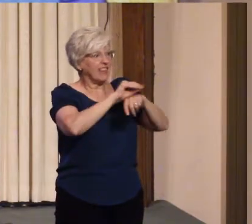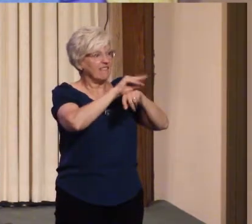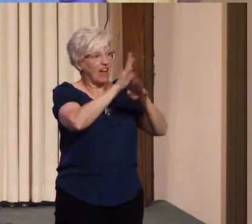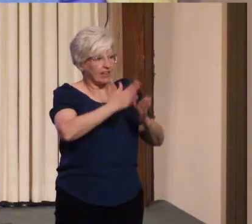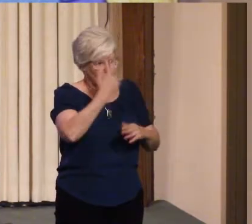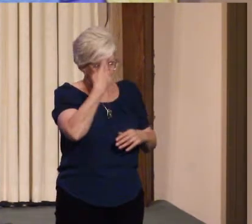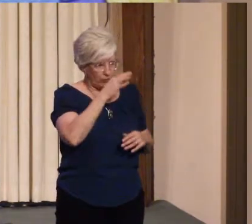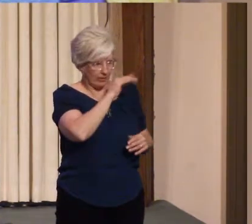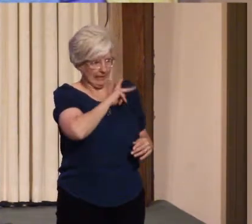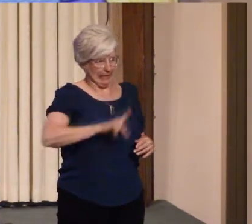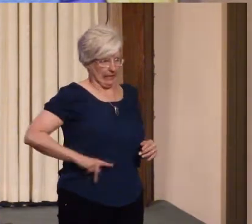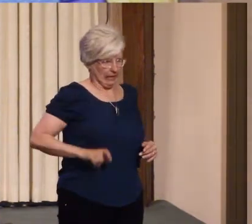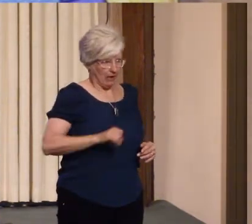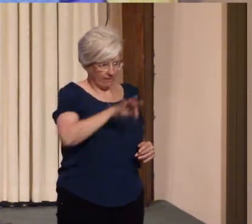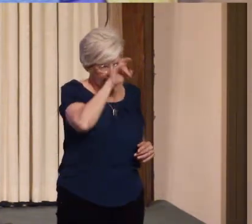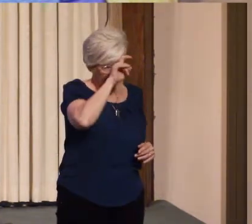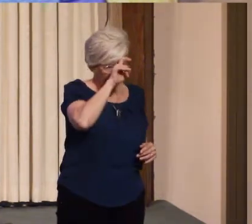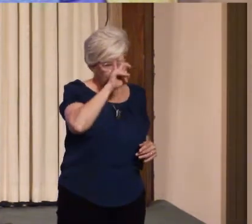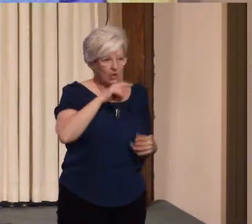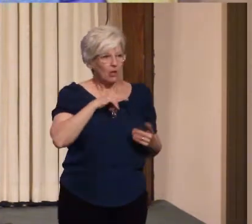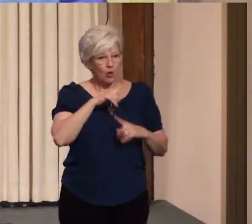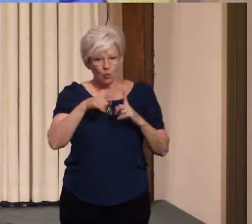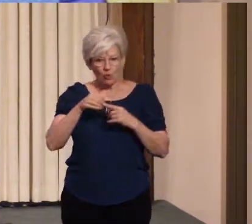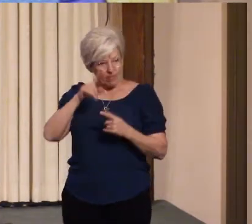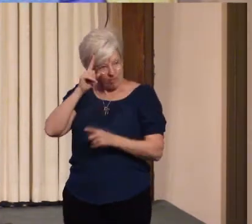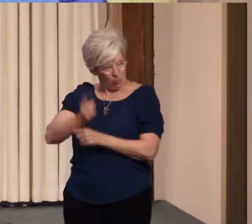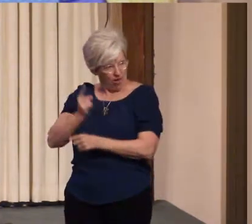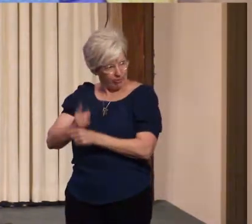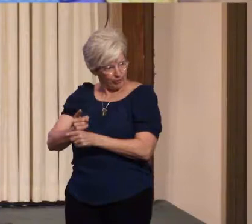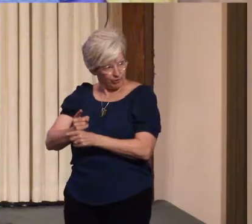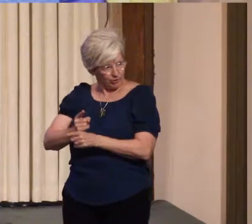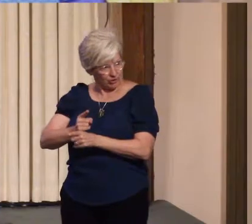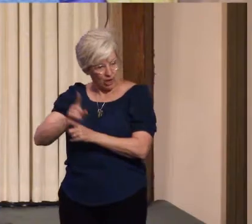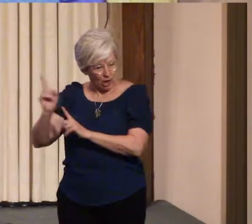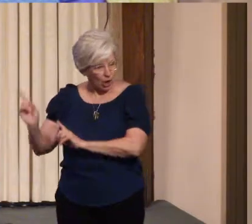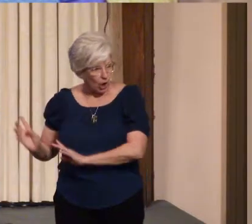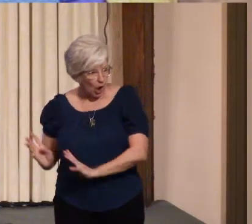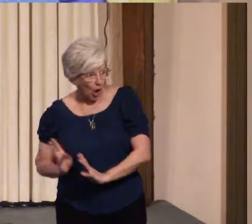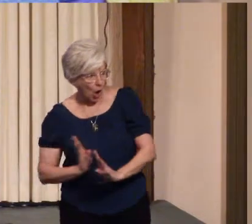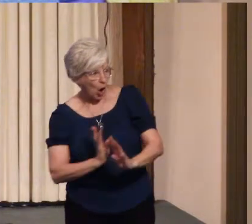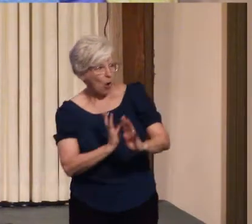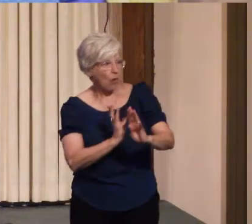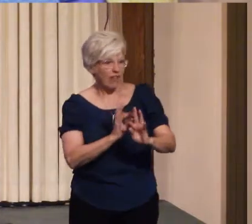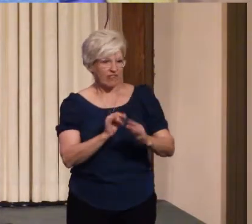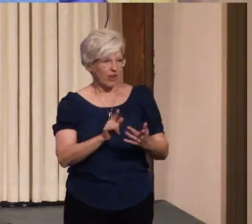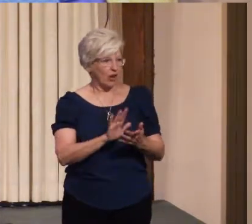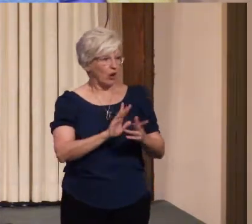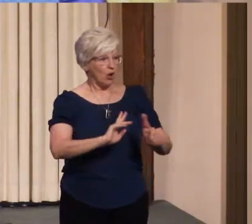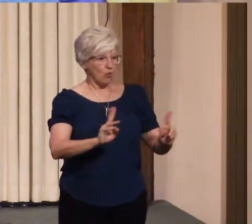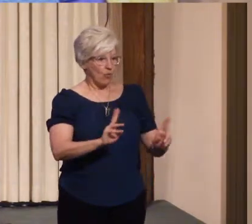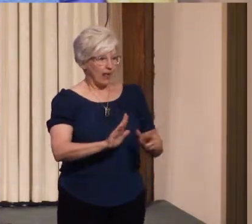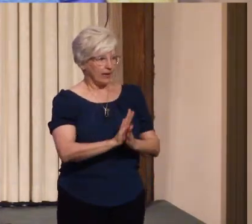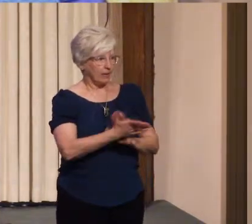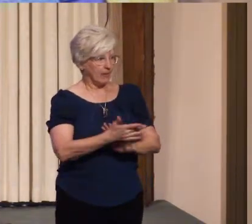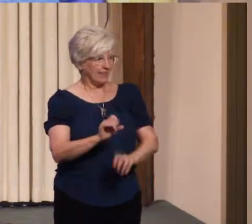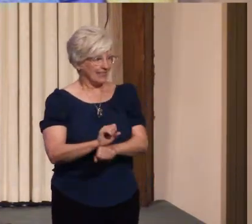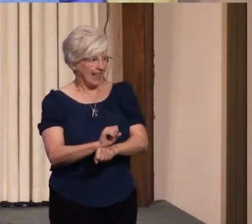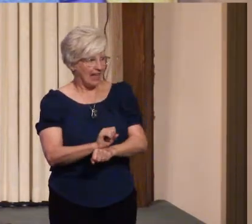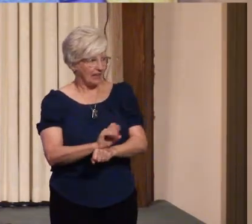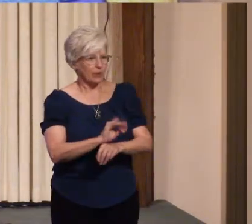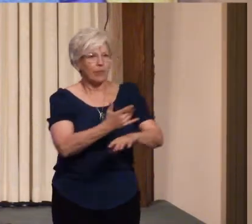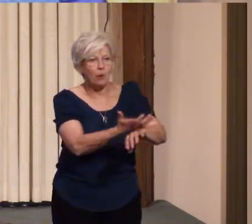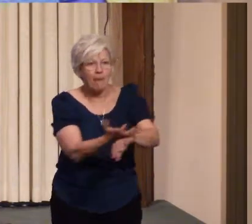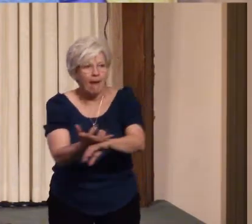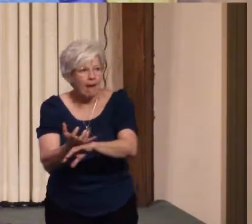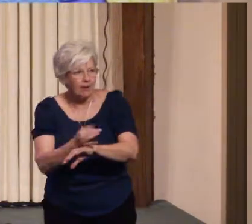and when his brothers come to Egypt and they are ready to be slaves and they beg for food there's Joseph